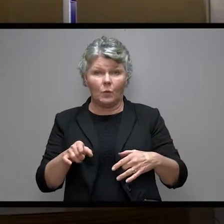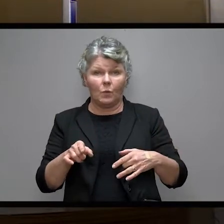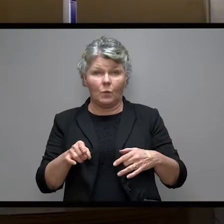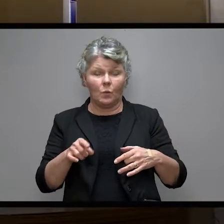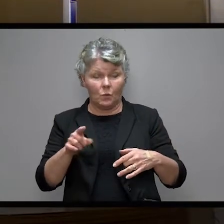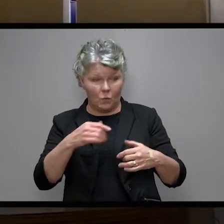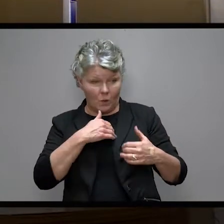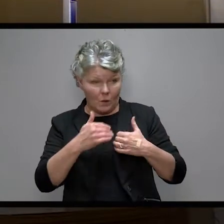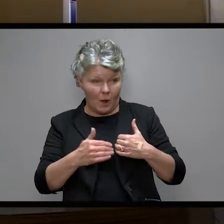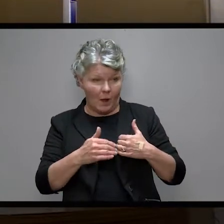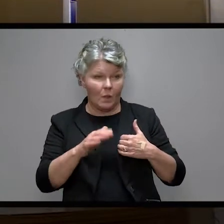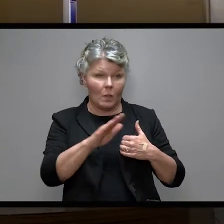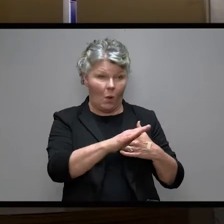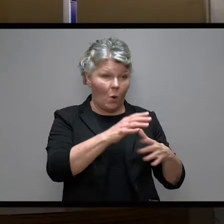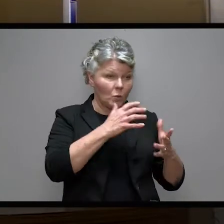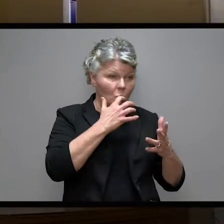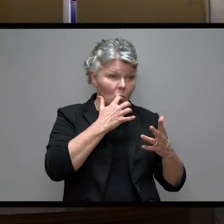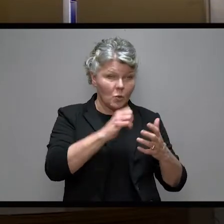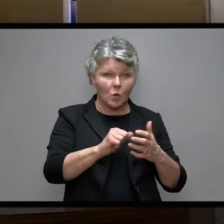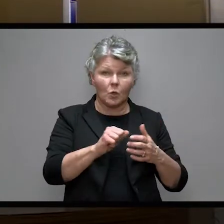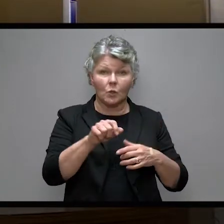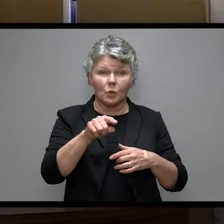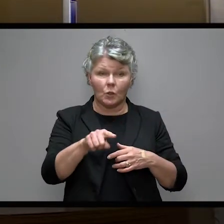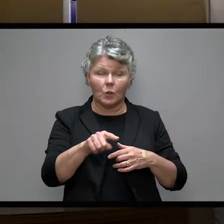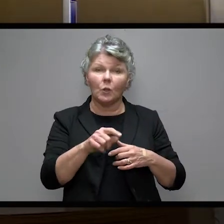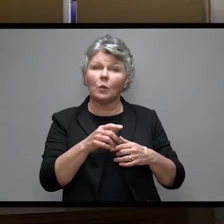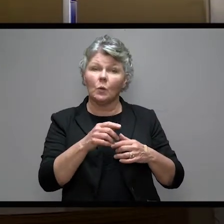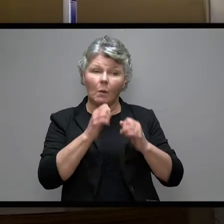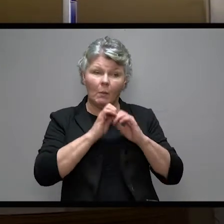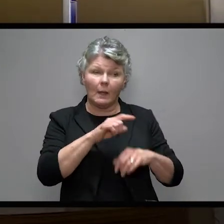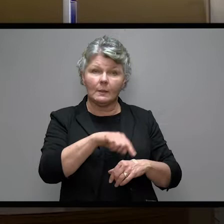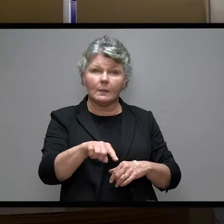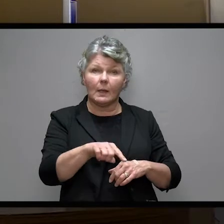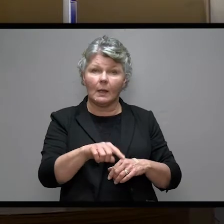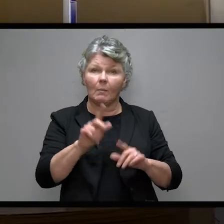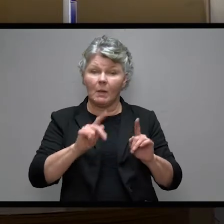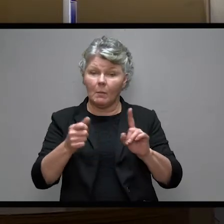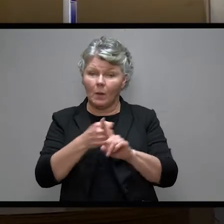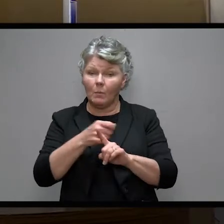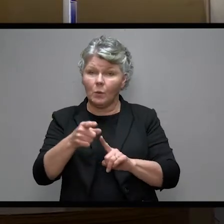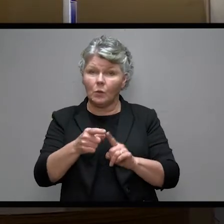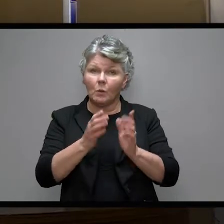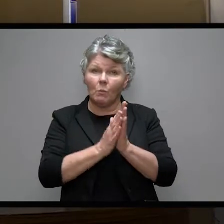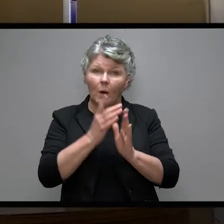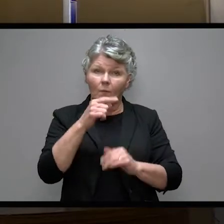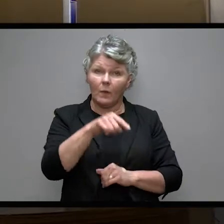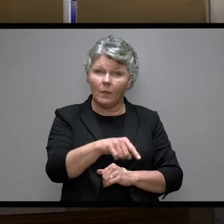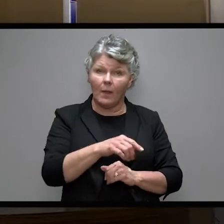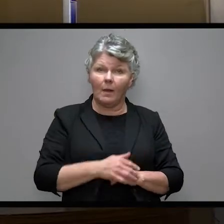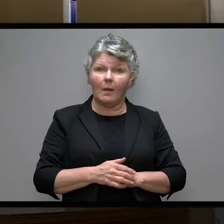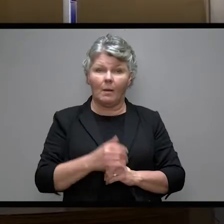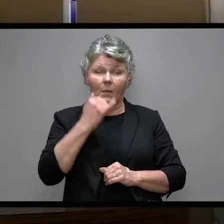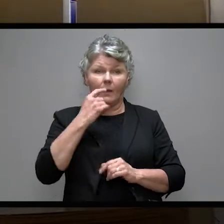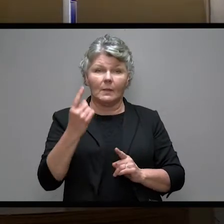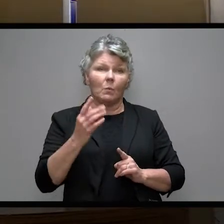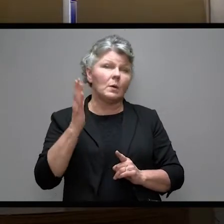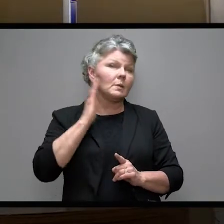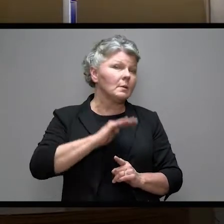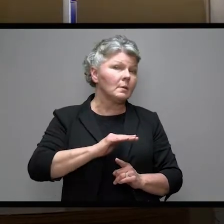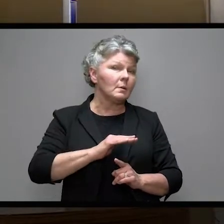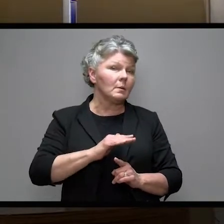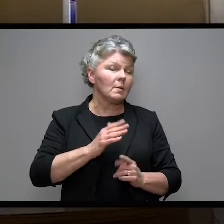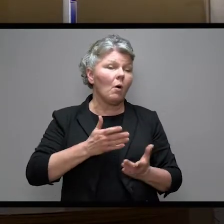bless those who curse you, pray for those who abuse you. To one who strikes you on the cheek,